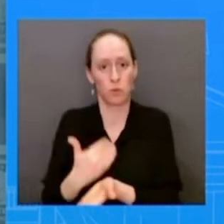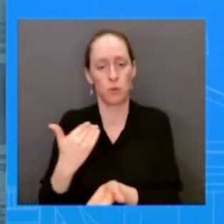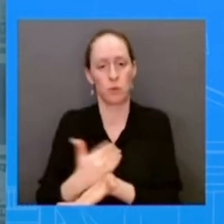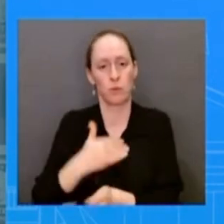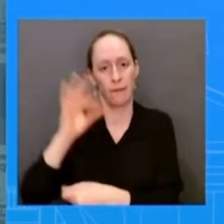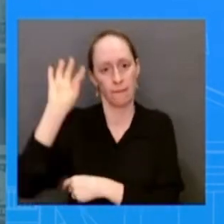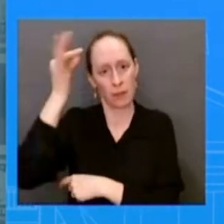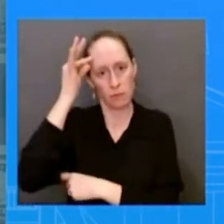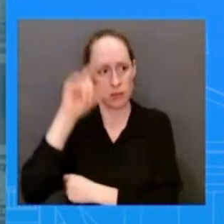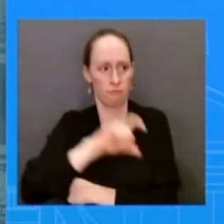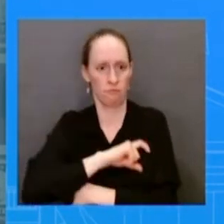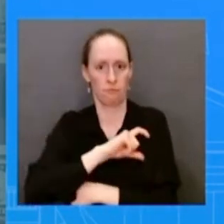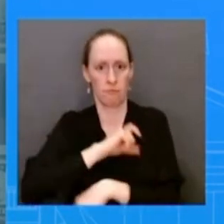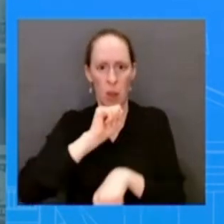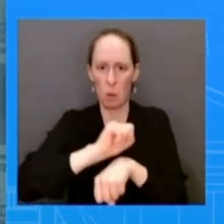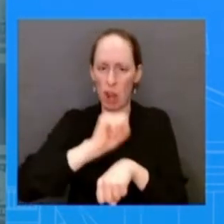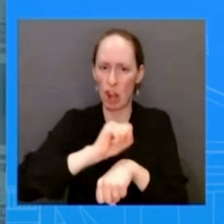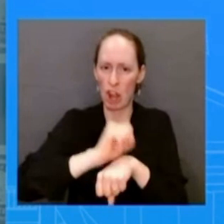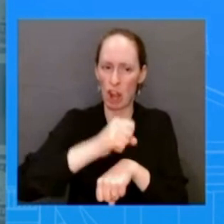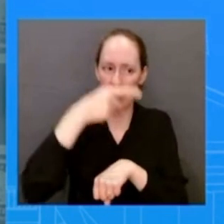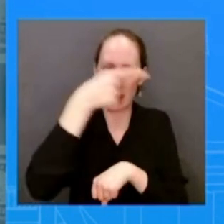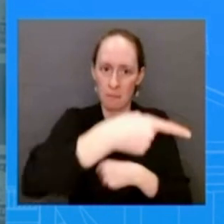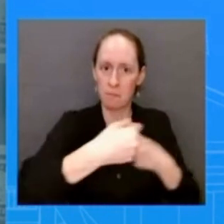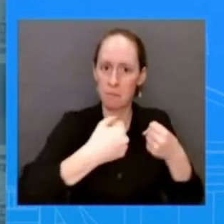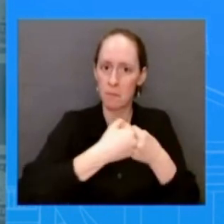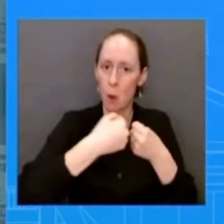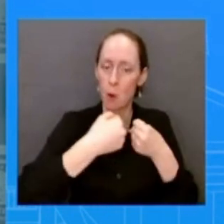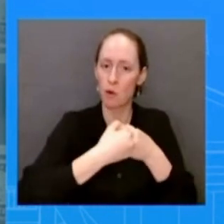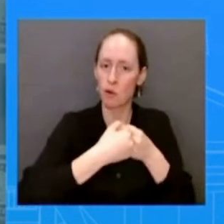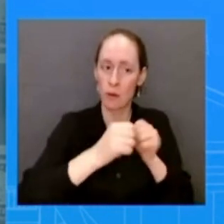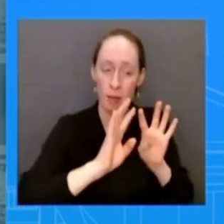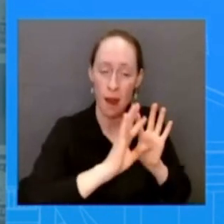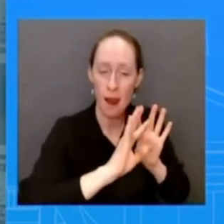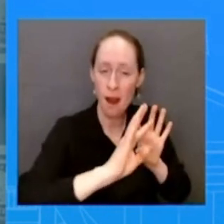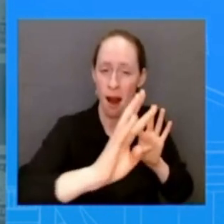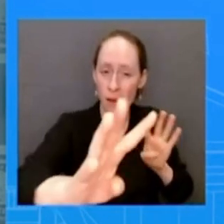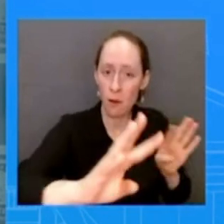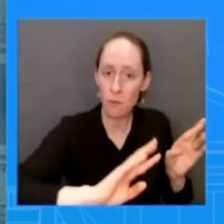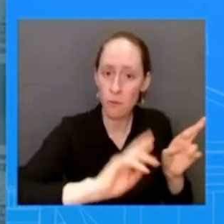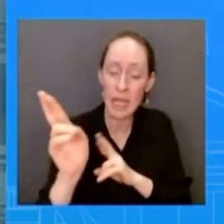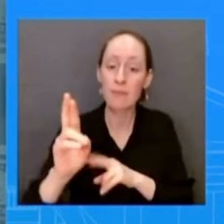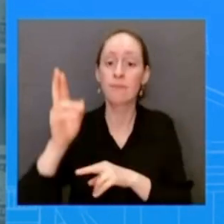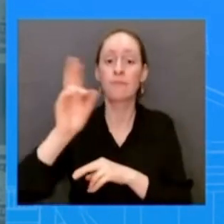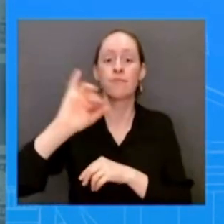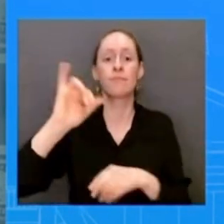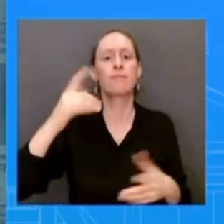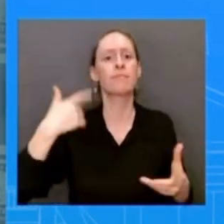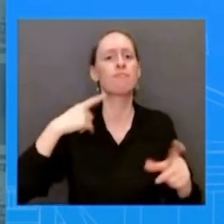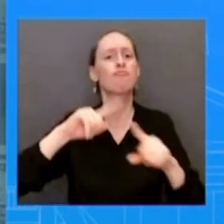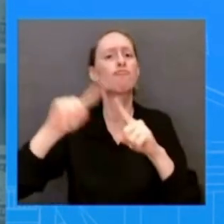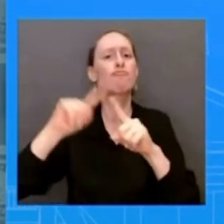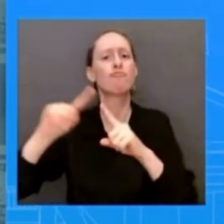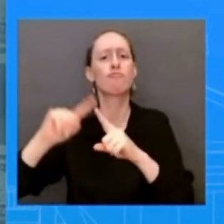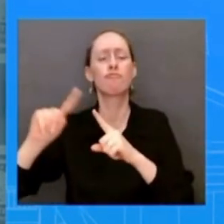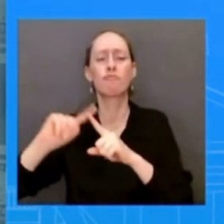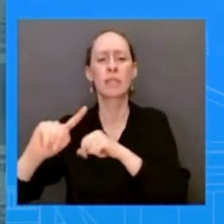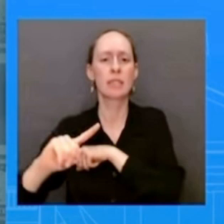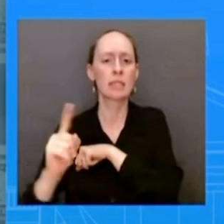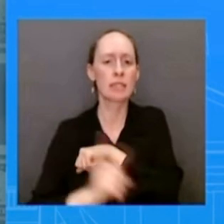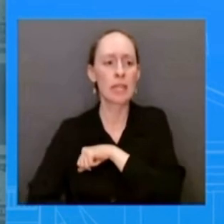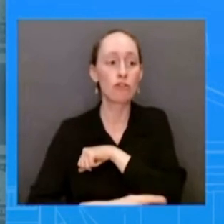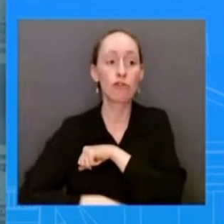secure the border on top of that historic sanctions going after traffickers and other financiers are helping disrupt fentanyl supply